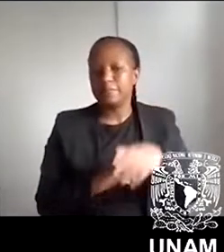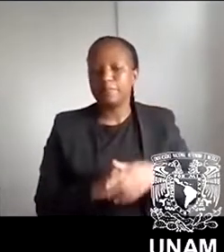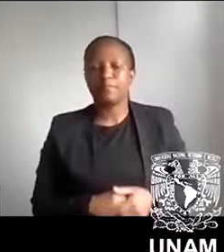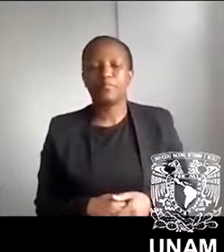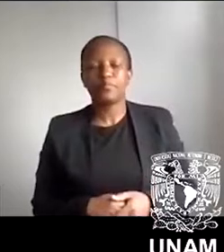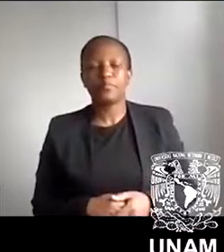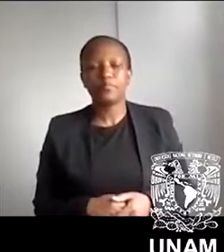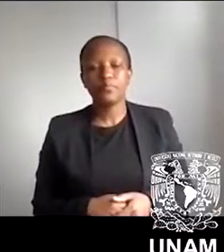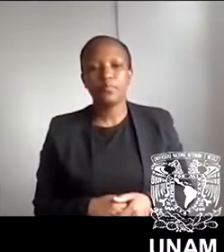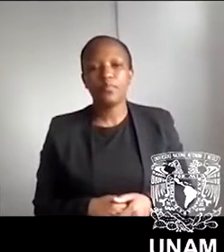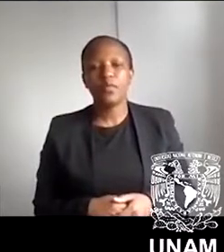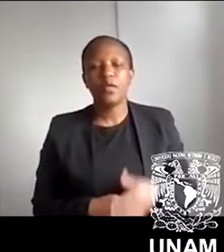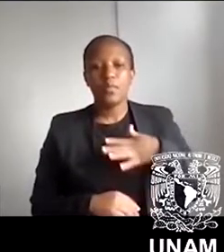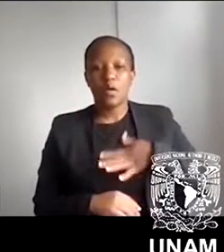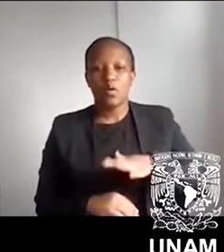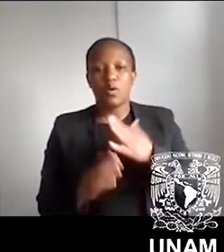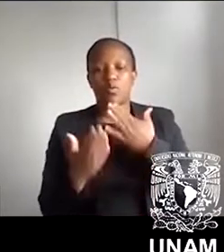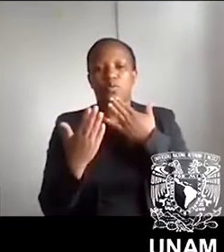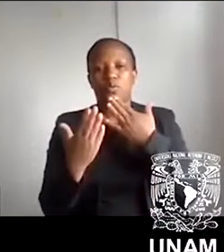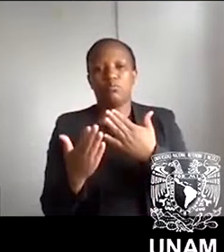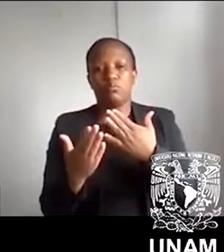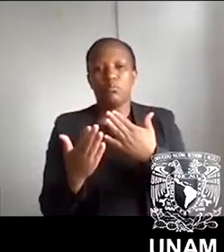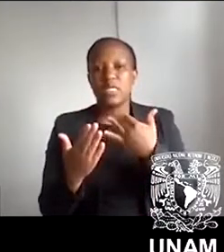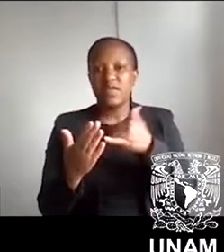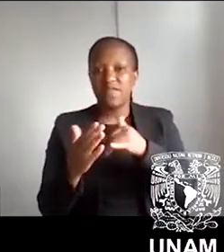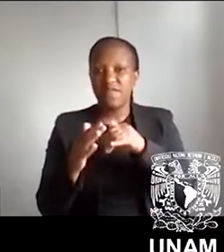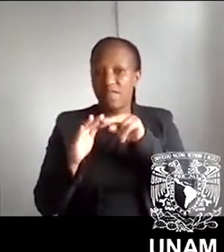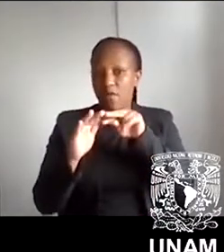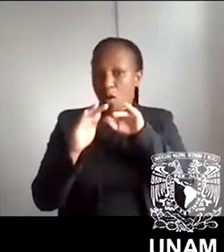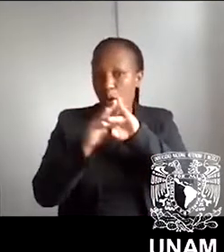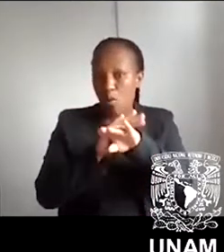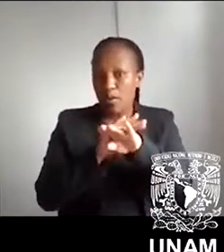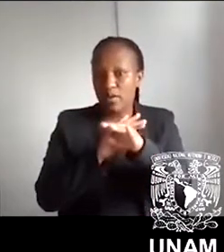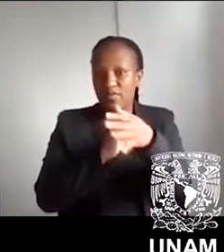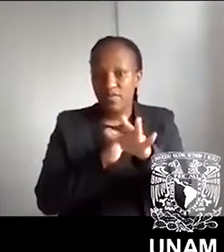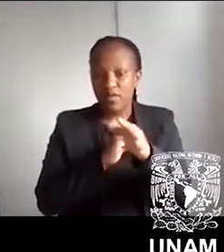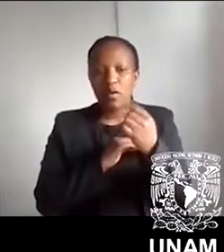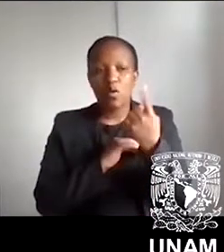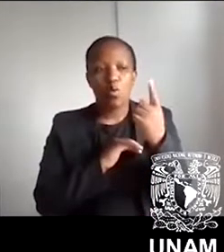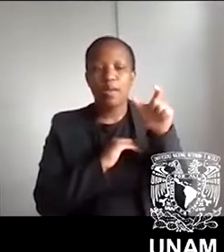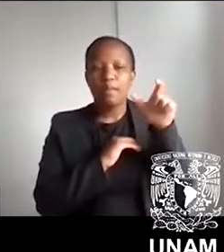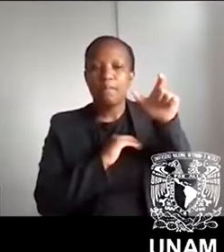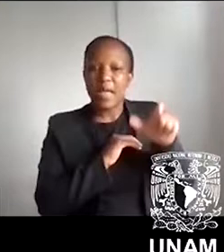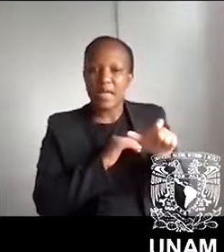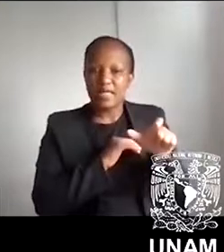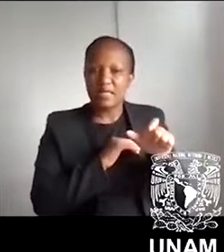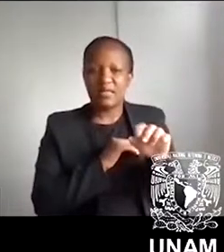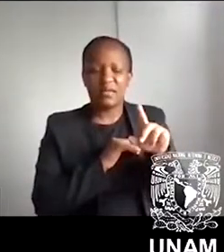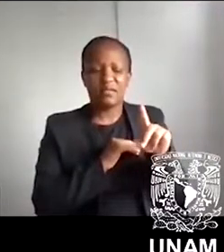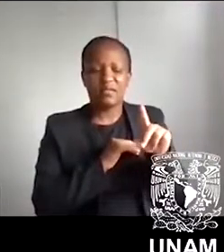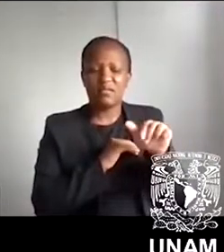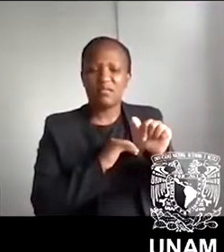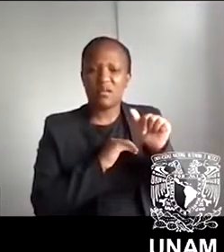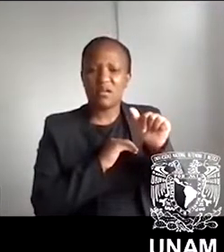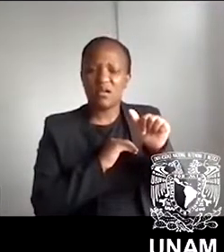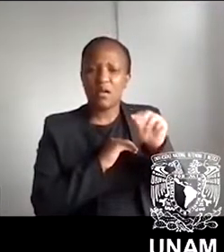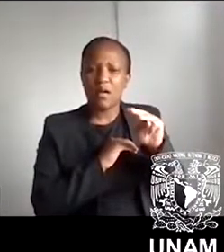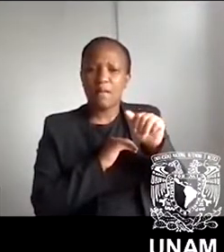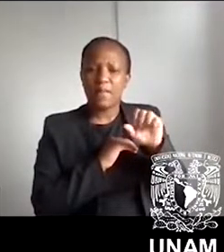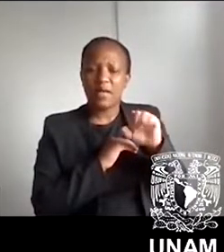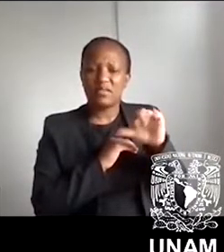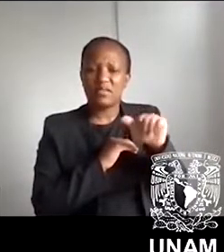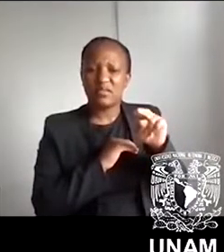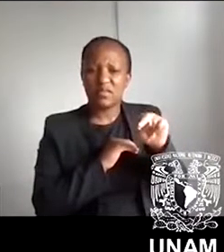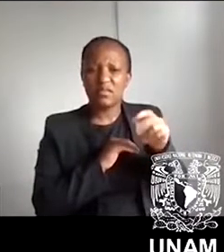thank all of you who've logged in. I know there's at least one person from Damascus. There are people from, obviously, from Johannesburg and